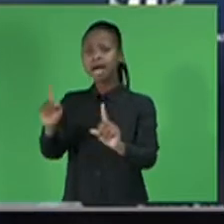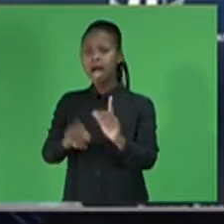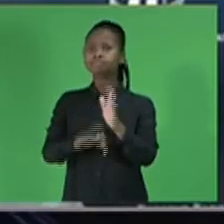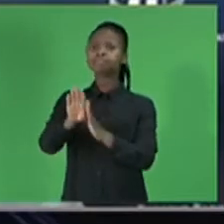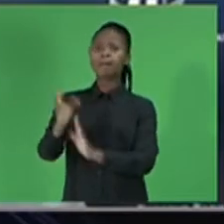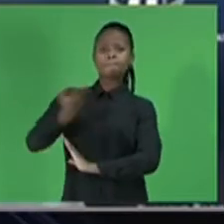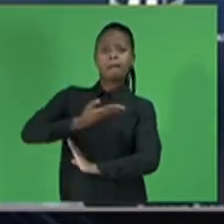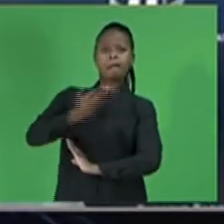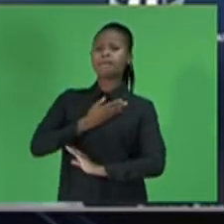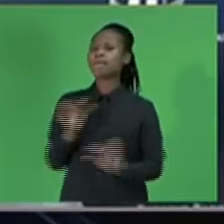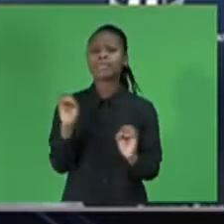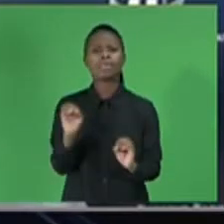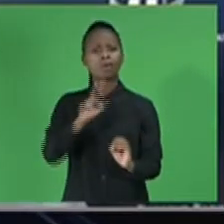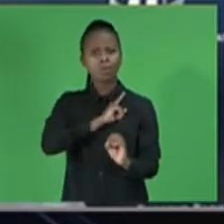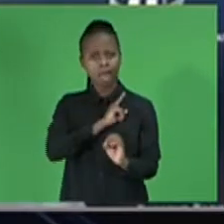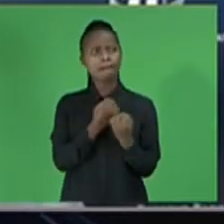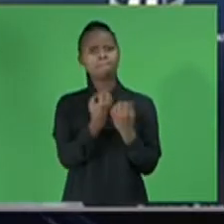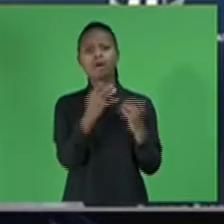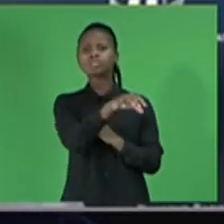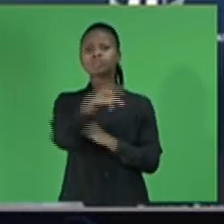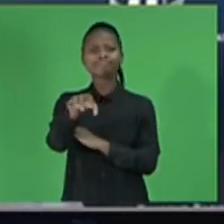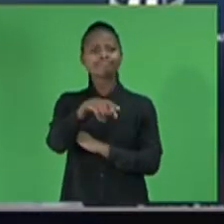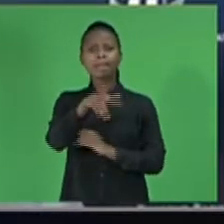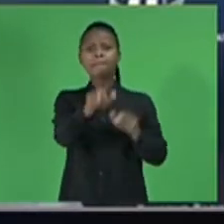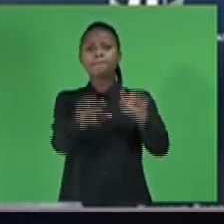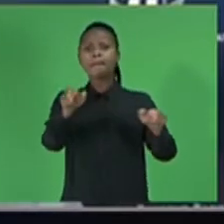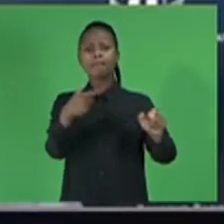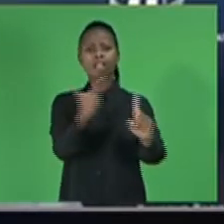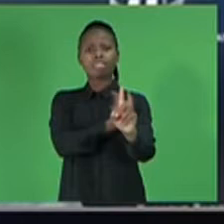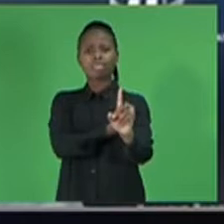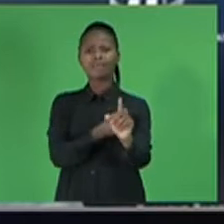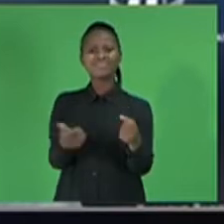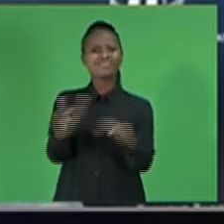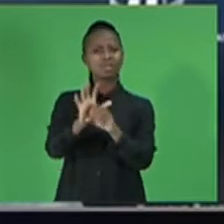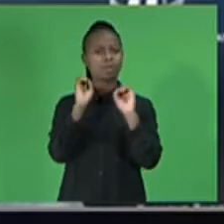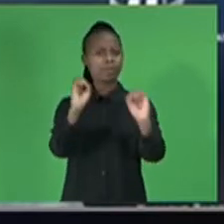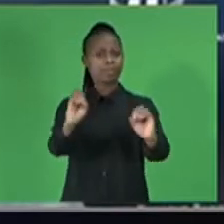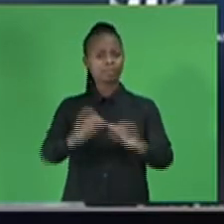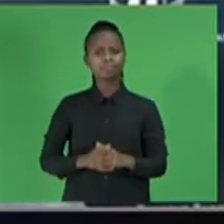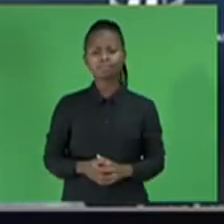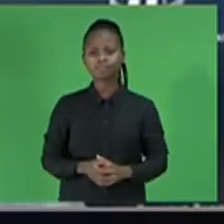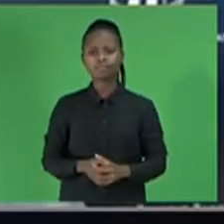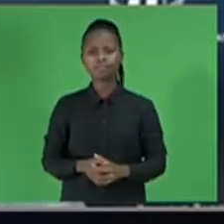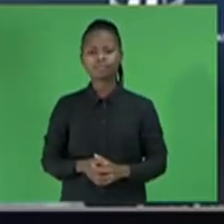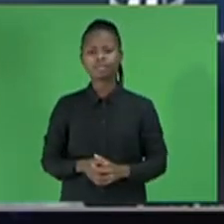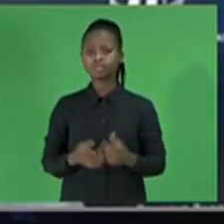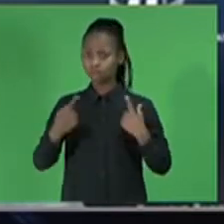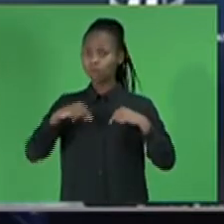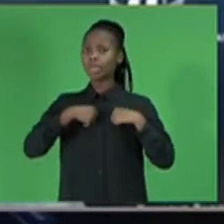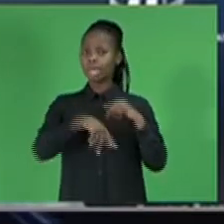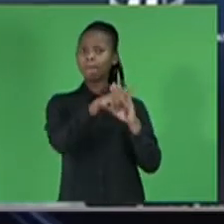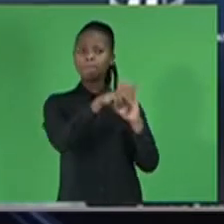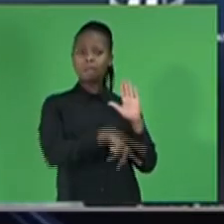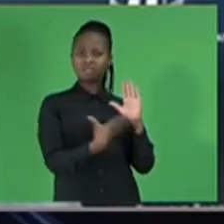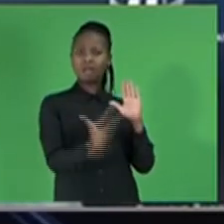Although policy settings in advanced economies remain accommodative, the spread of the Delta